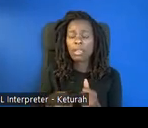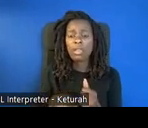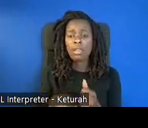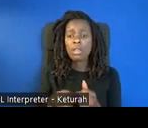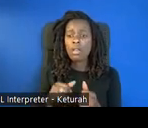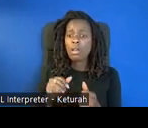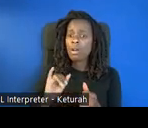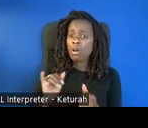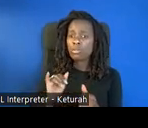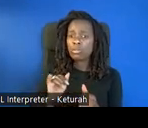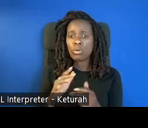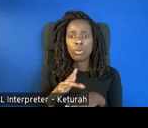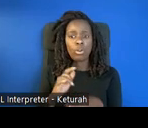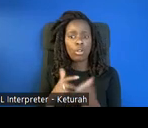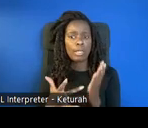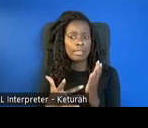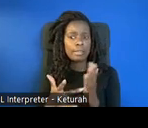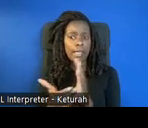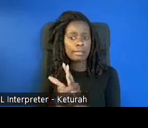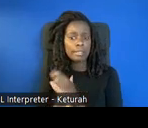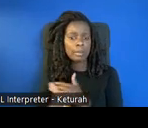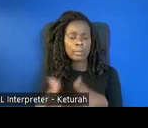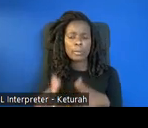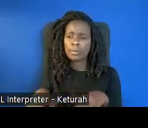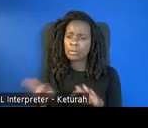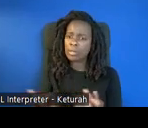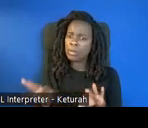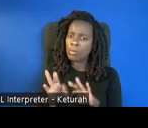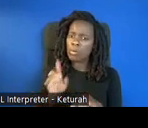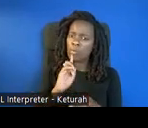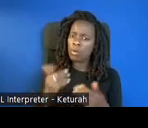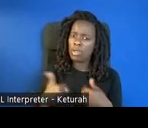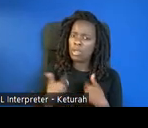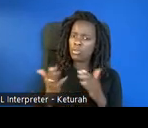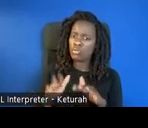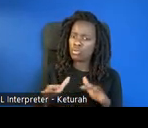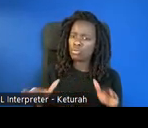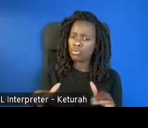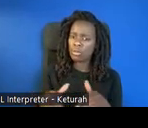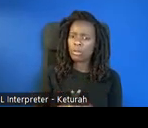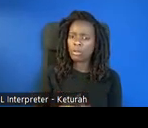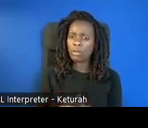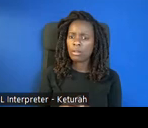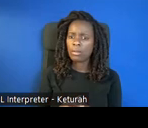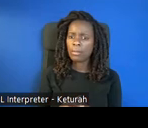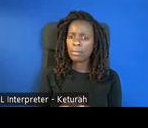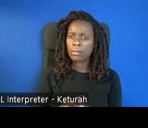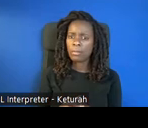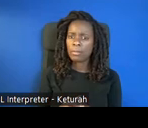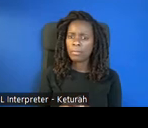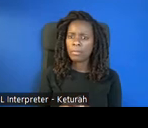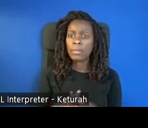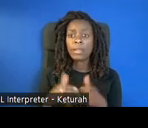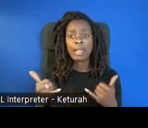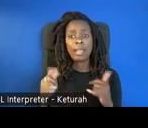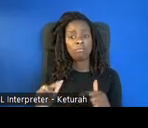technology type of skills and all those kinds of things that are so important for young children to start experiencing. And so now we're going to turn it over